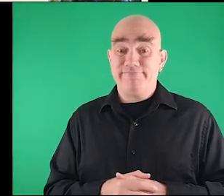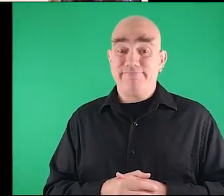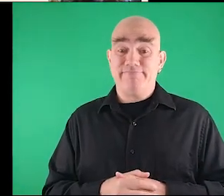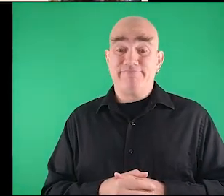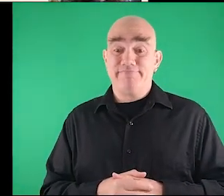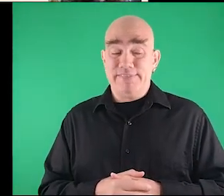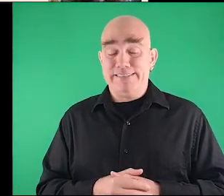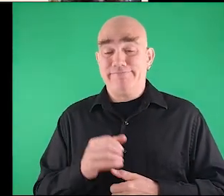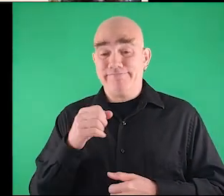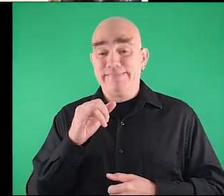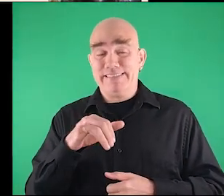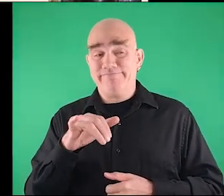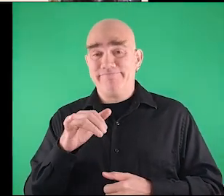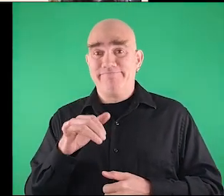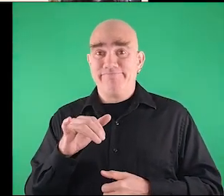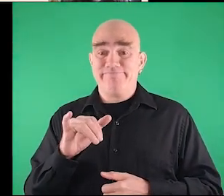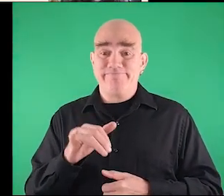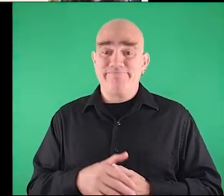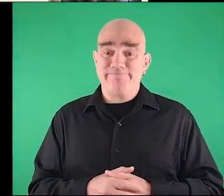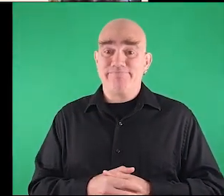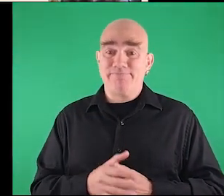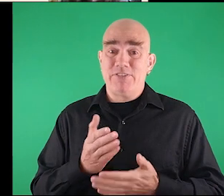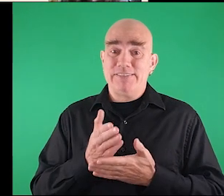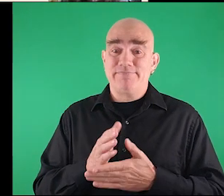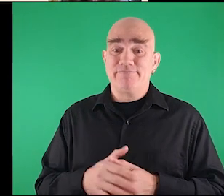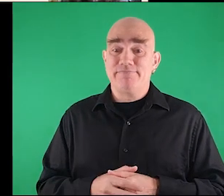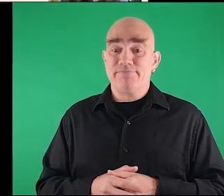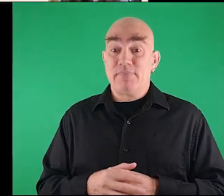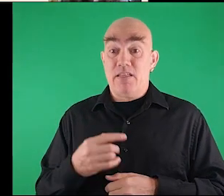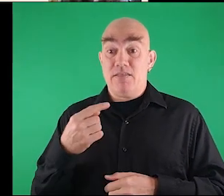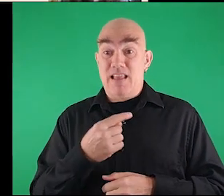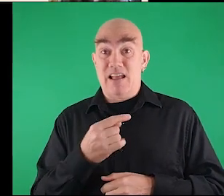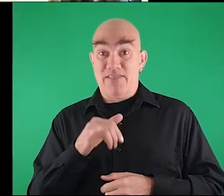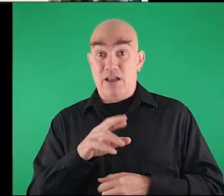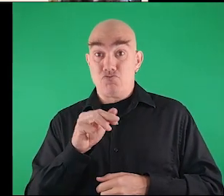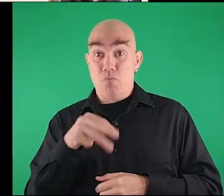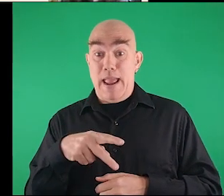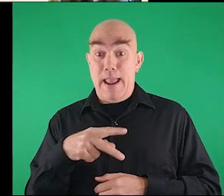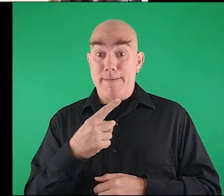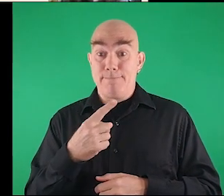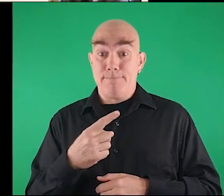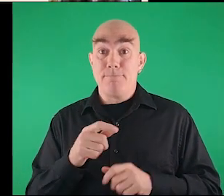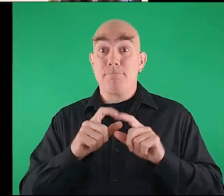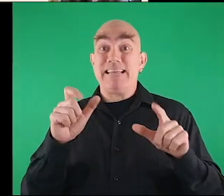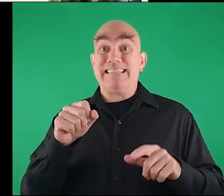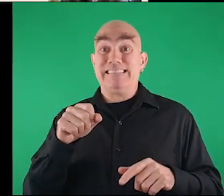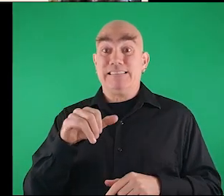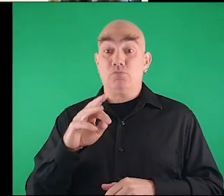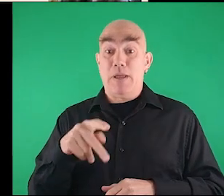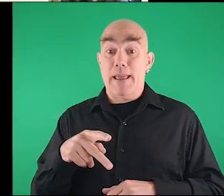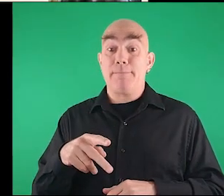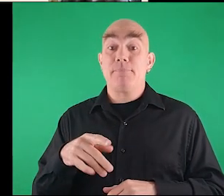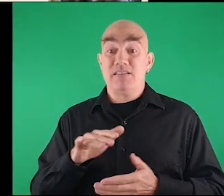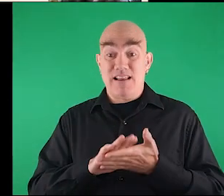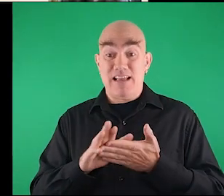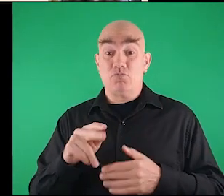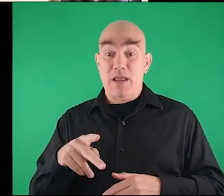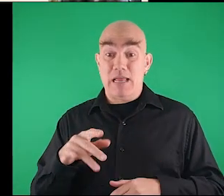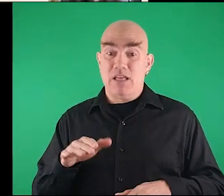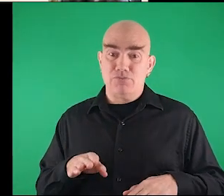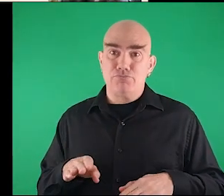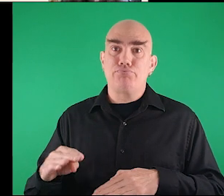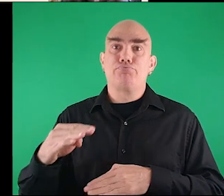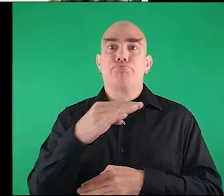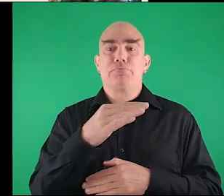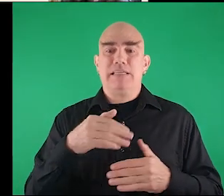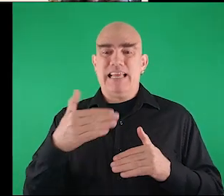so much yeah yeah all right and this is a ramp yes the ramp yes that is